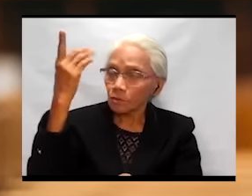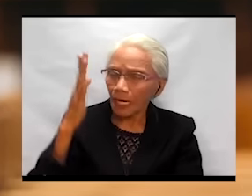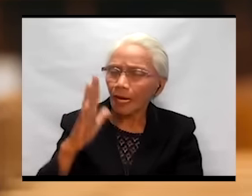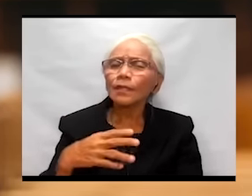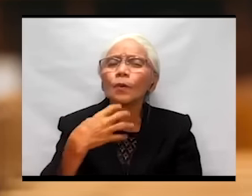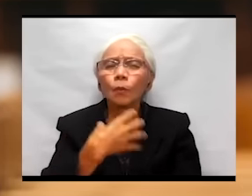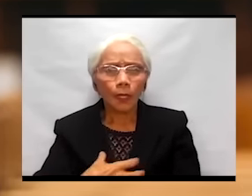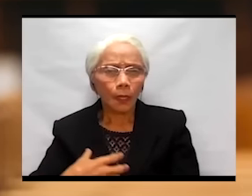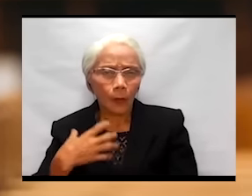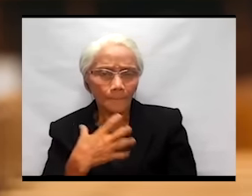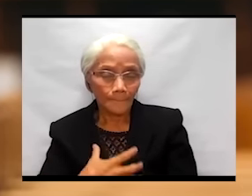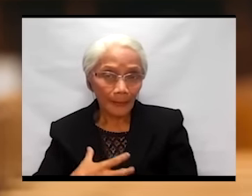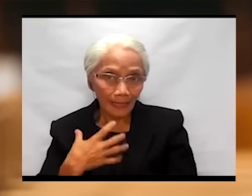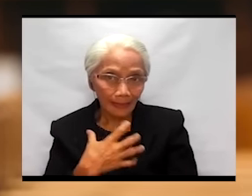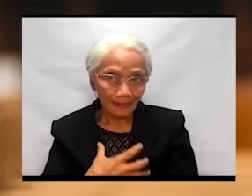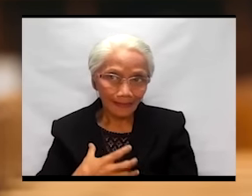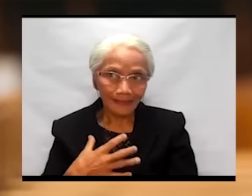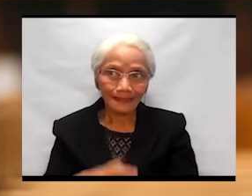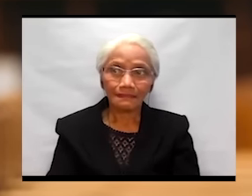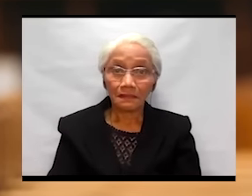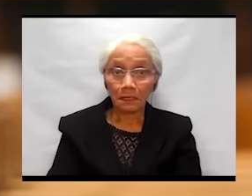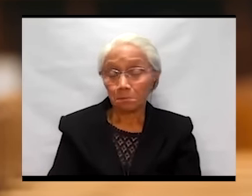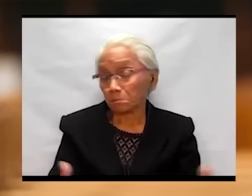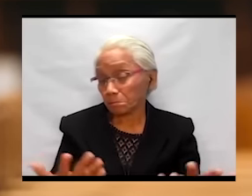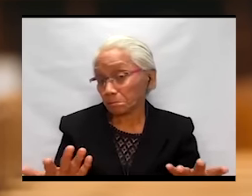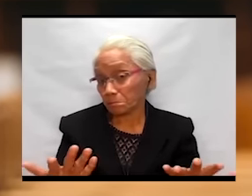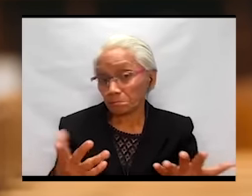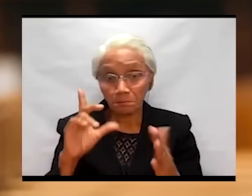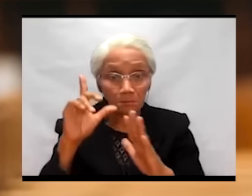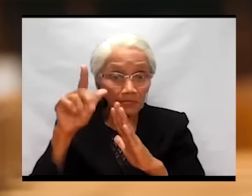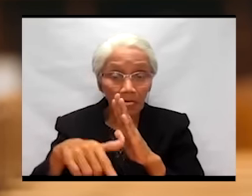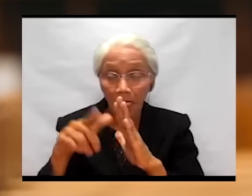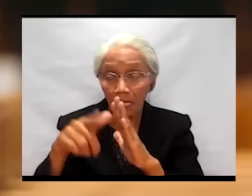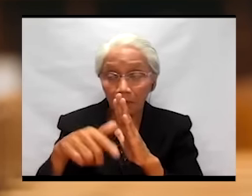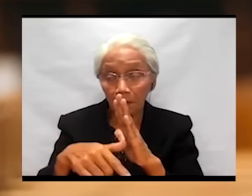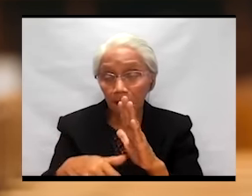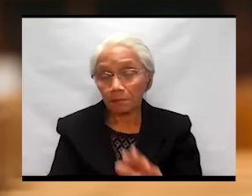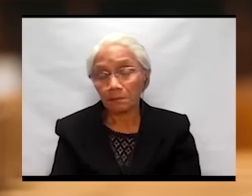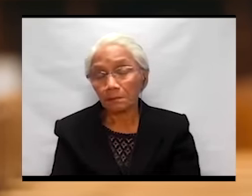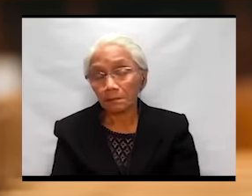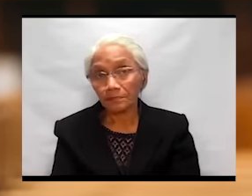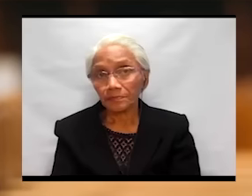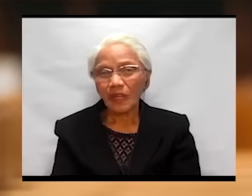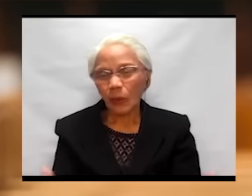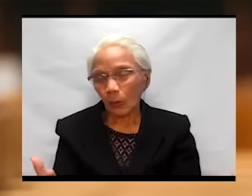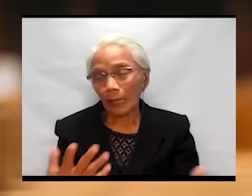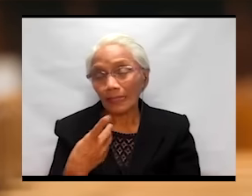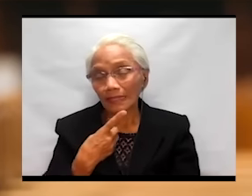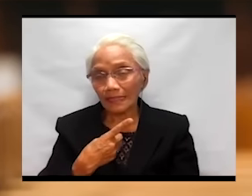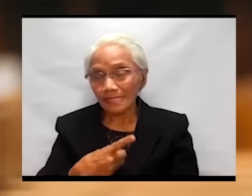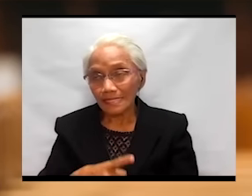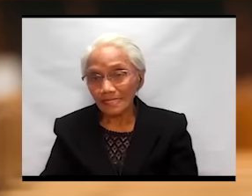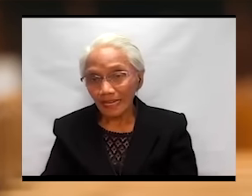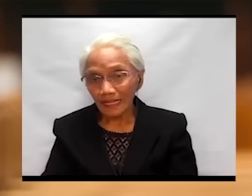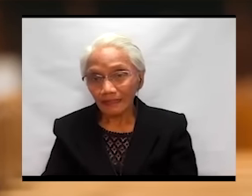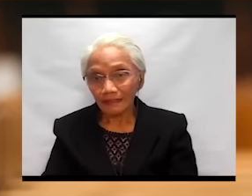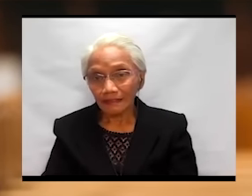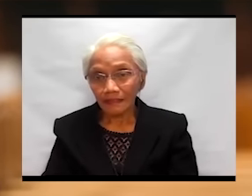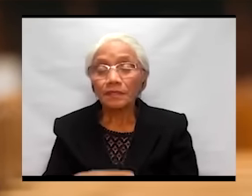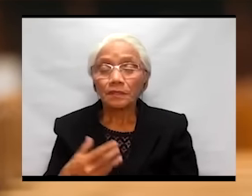And later on, we will desire to be slaves again.